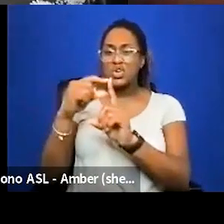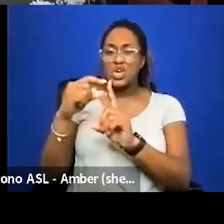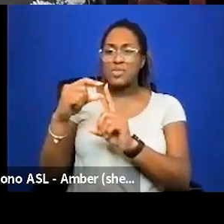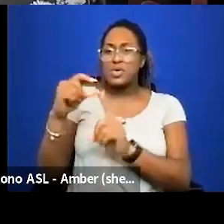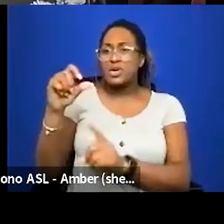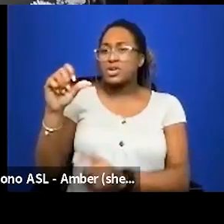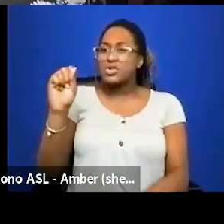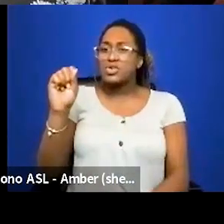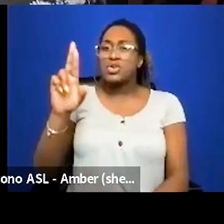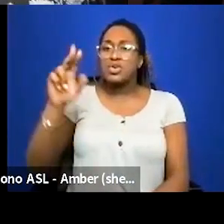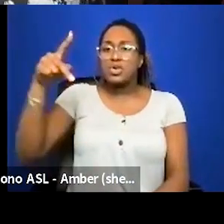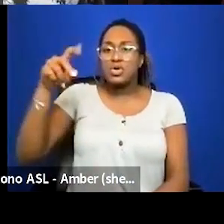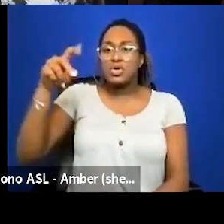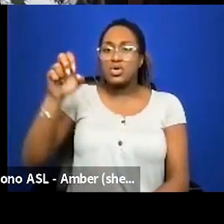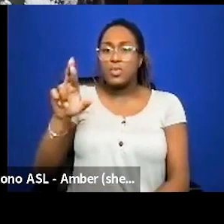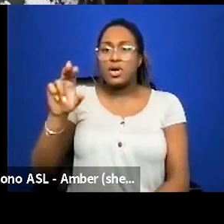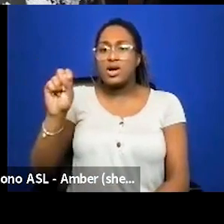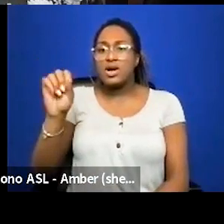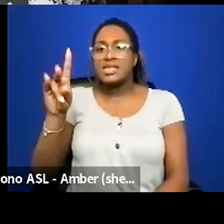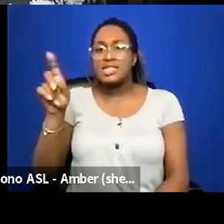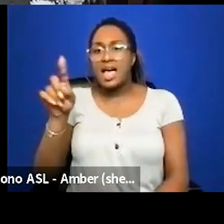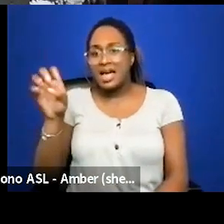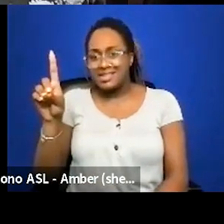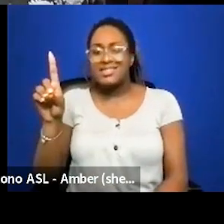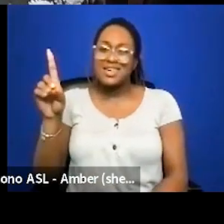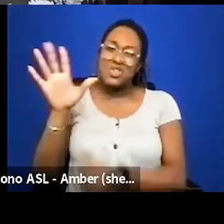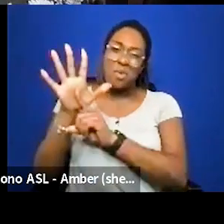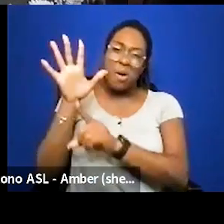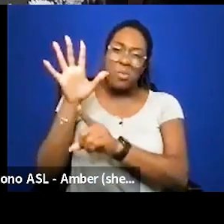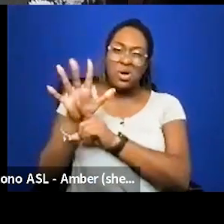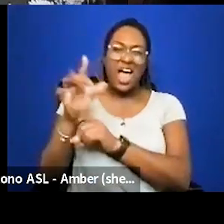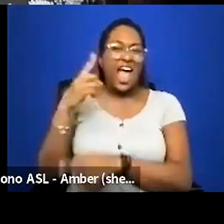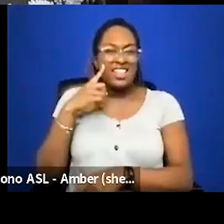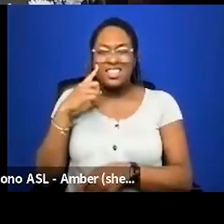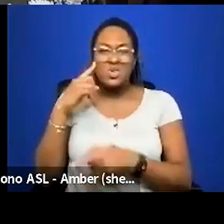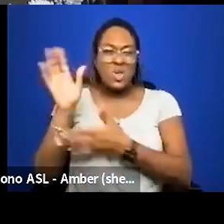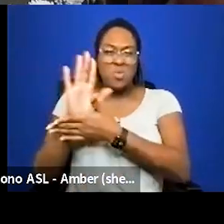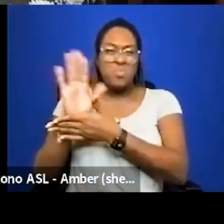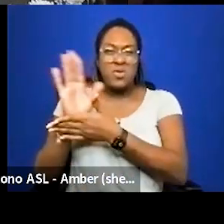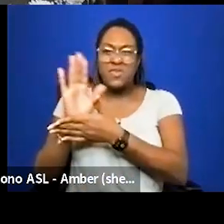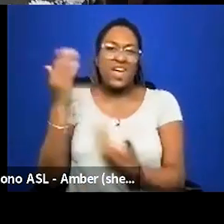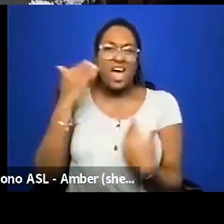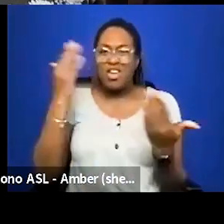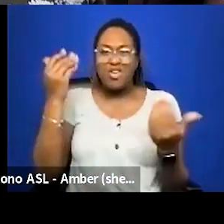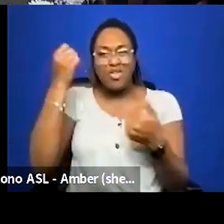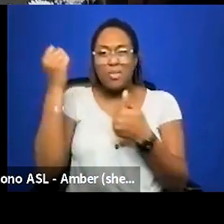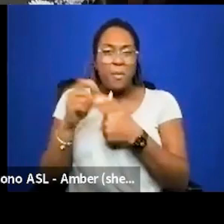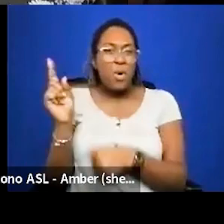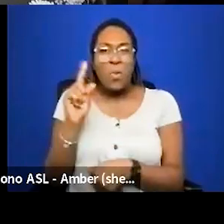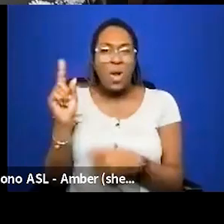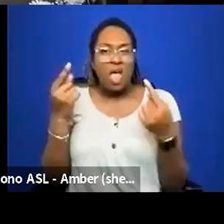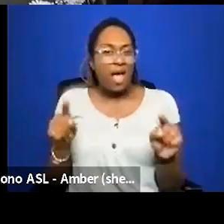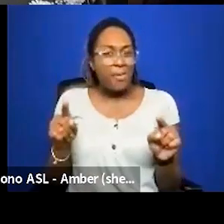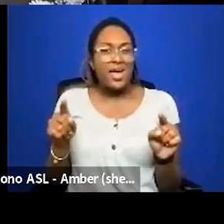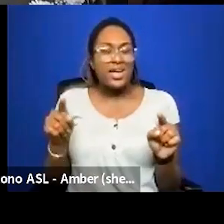popular in the media i think there had been a movie called supersize me i don't remember where that came in in the in the